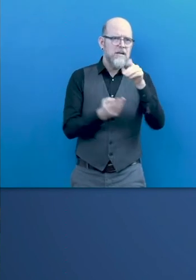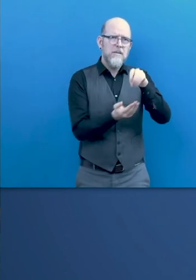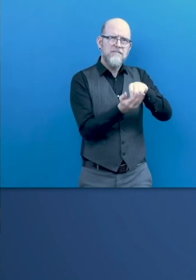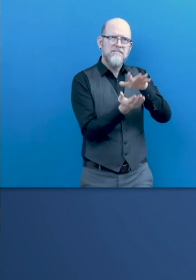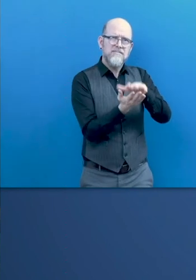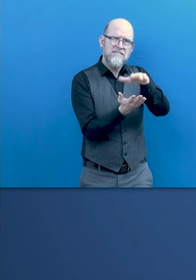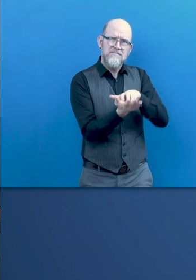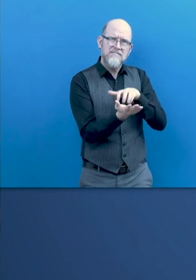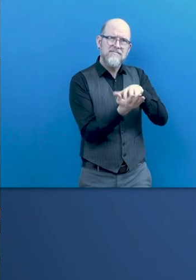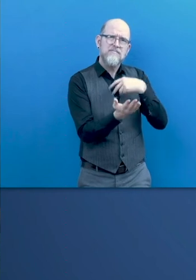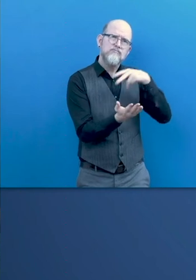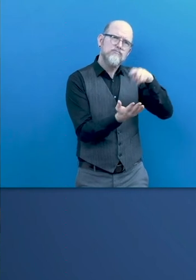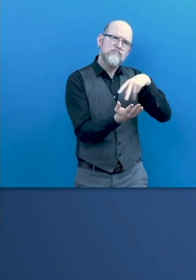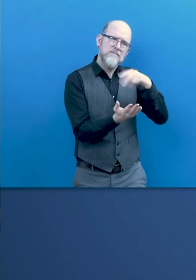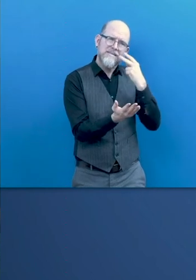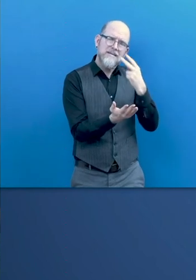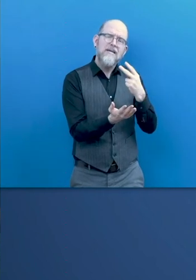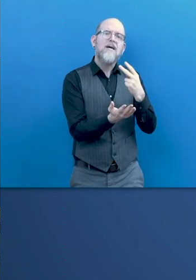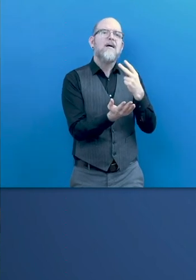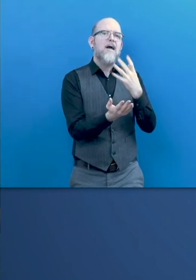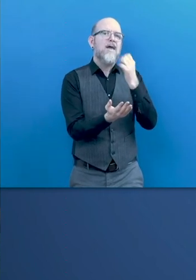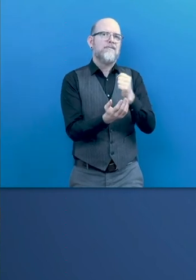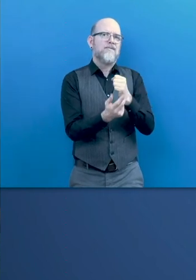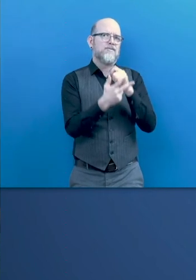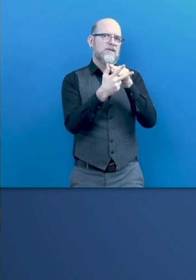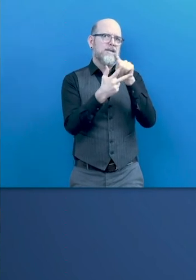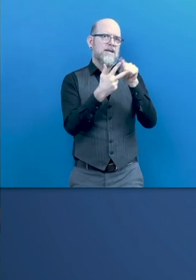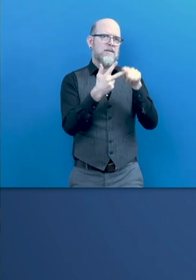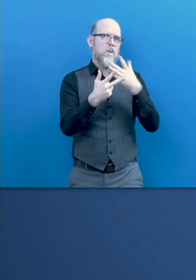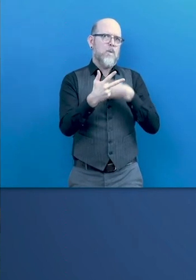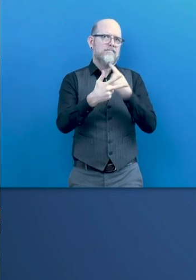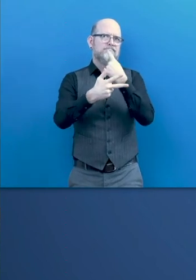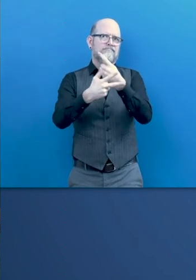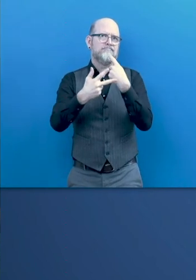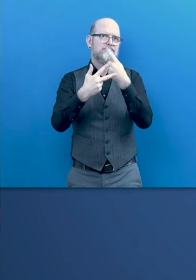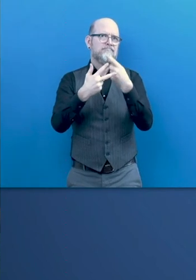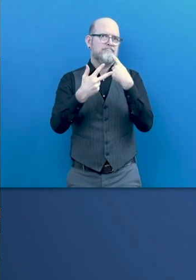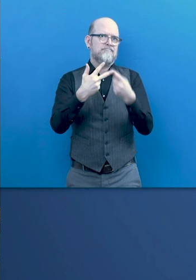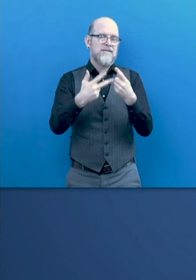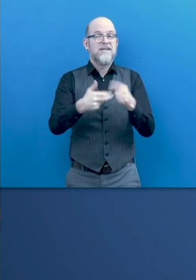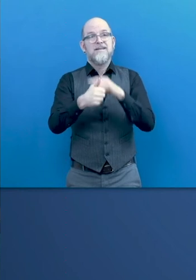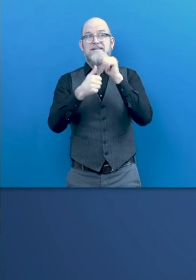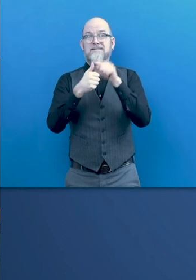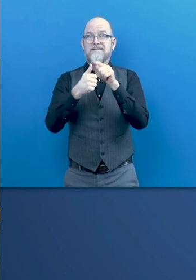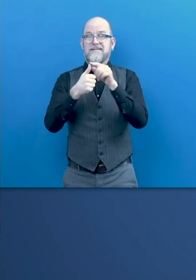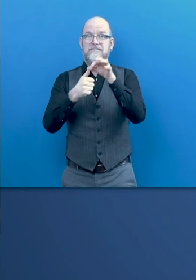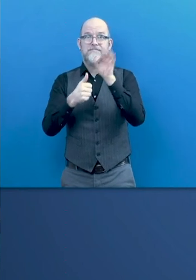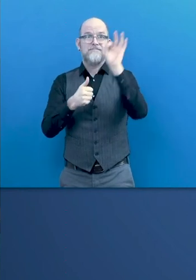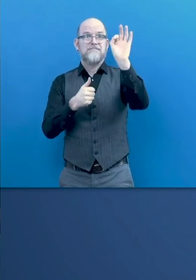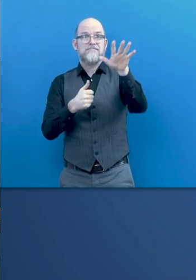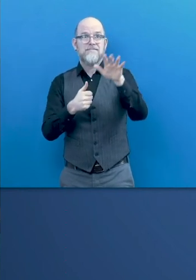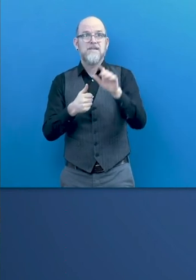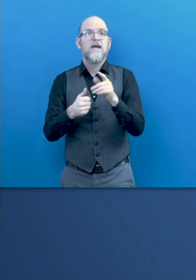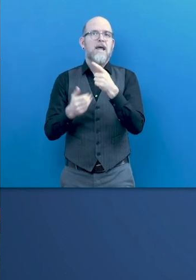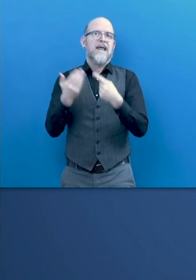about technology, because Microsoft is a IT company, a technology company. But after reading the